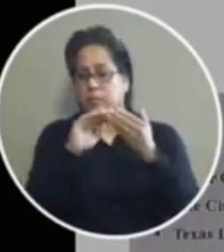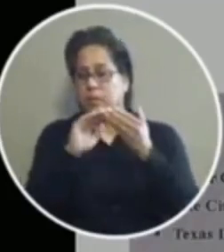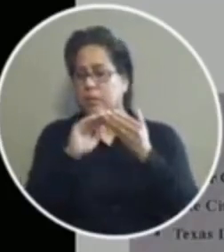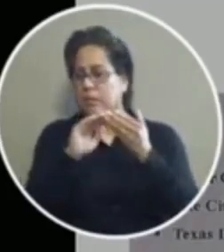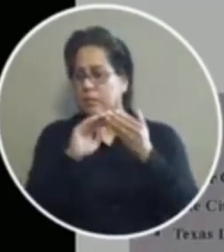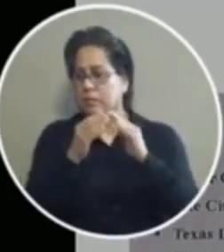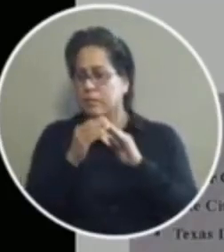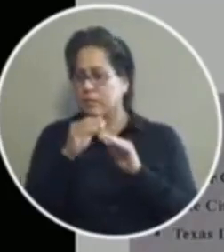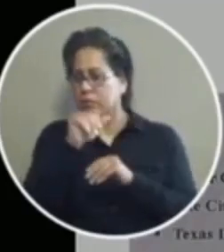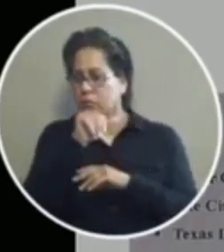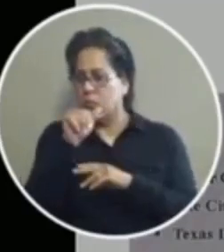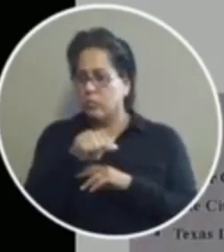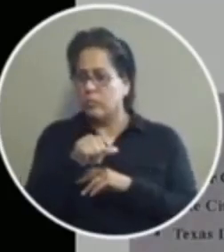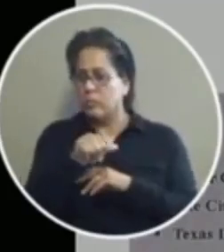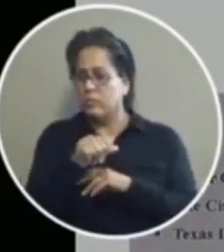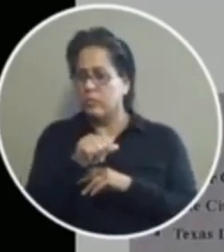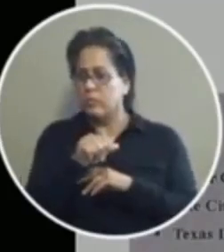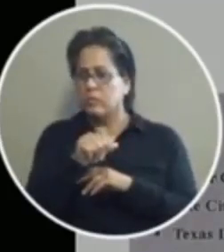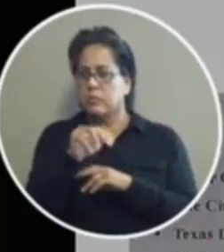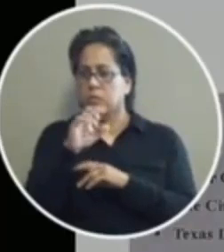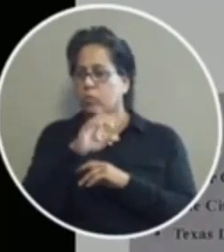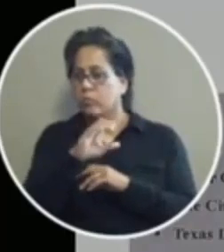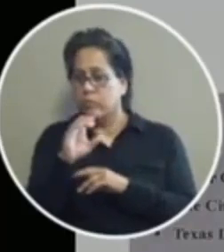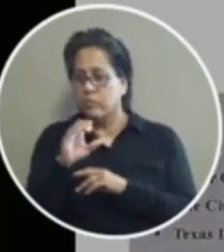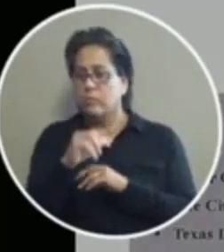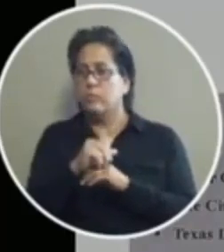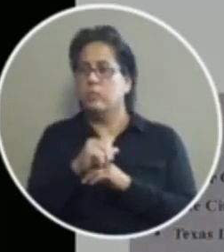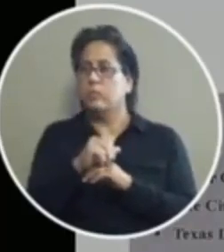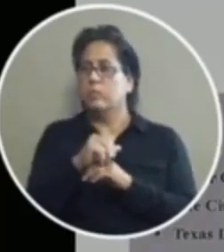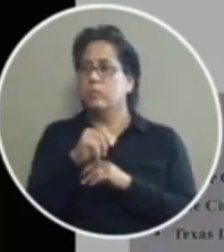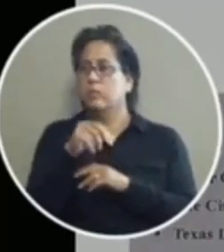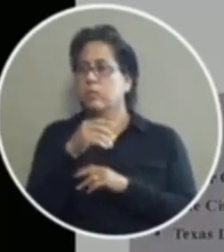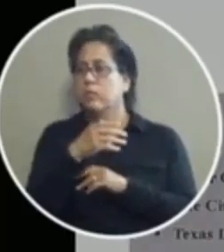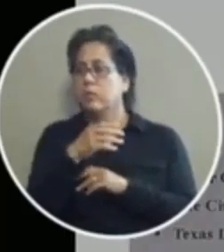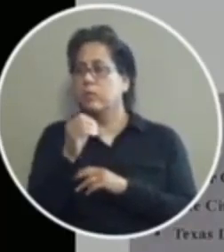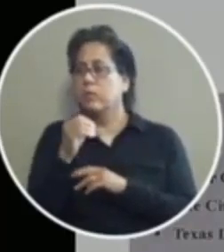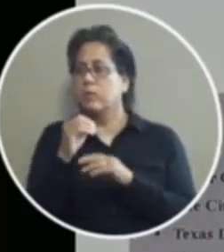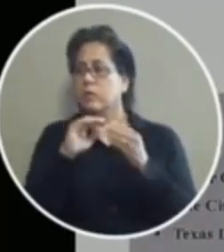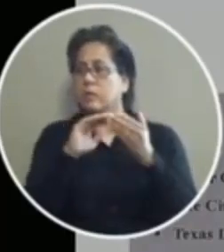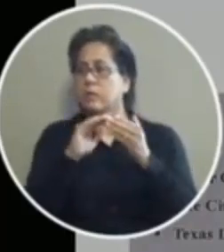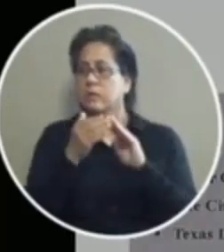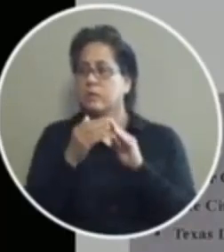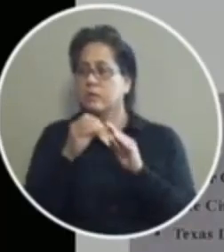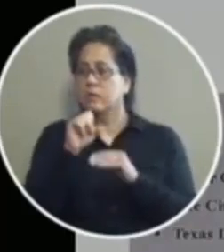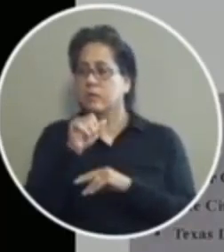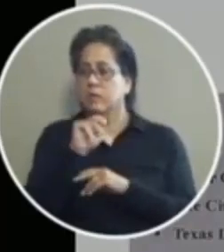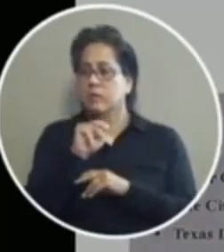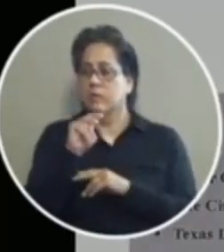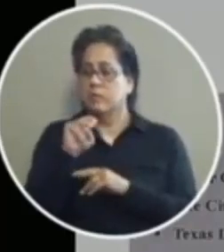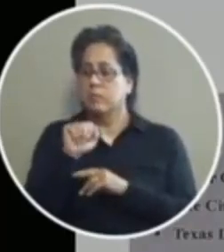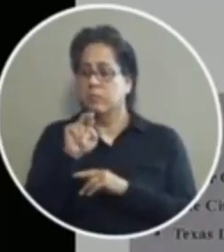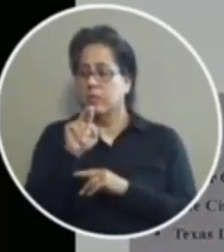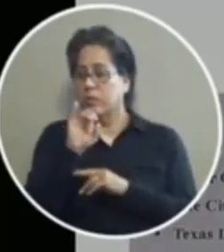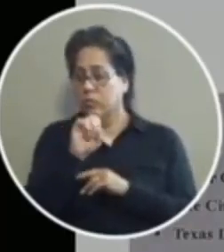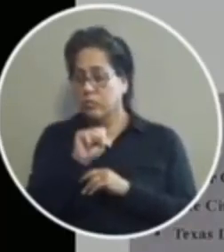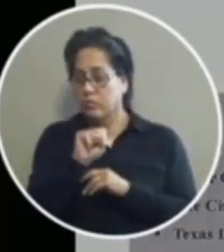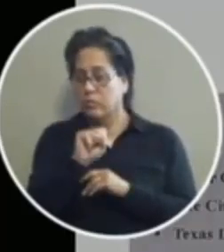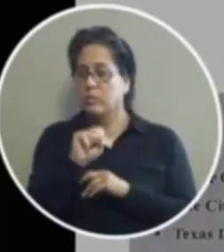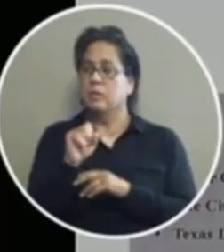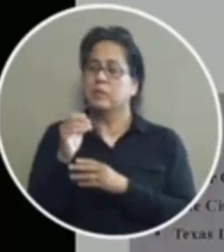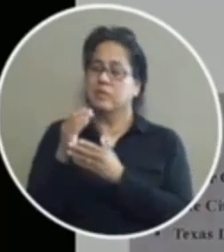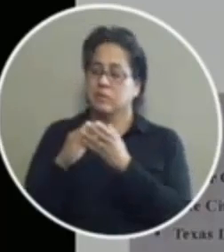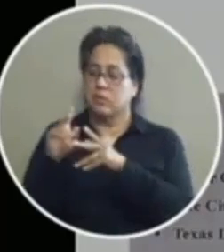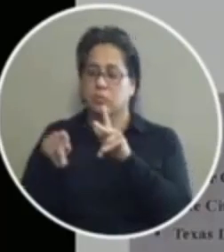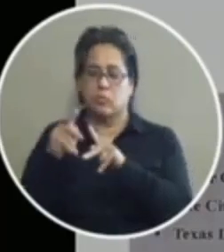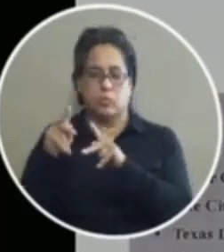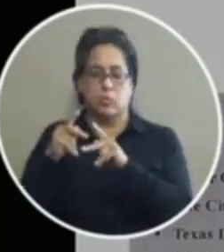of austin austin uh corpus prins down in nuces county and the city of san marcos uh some of these programs have been